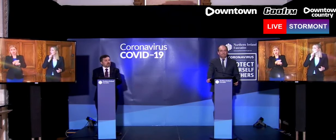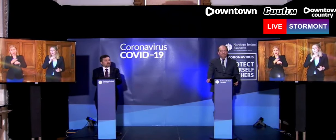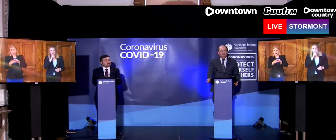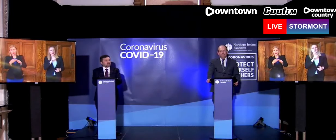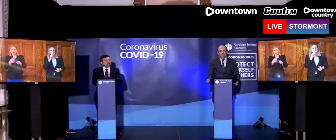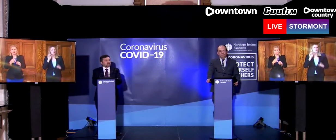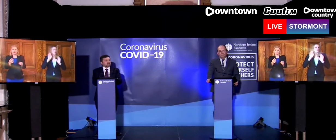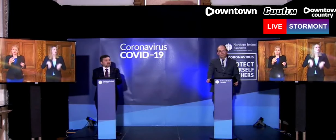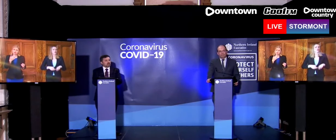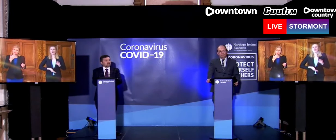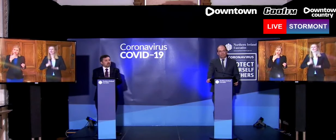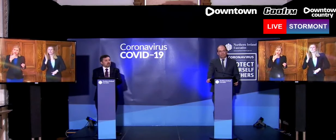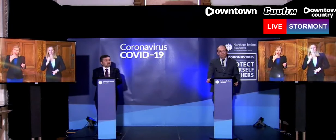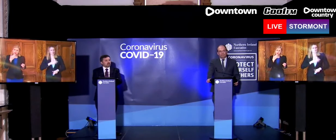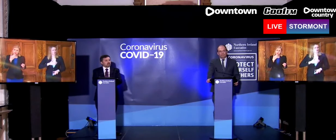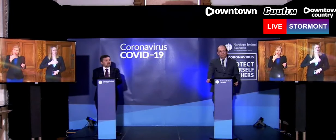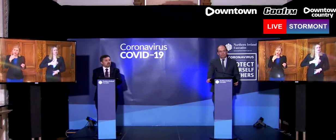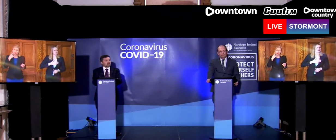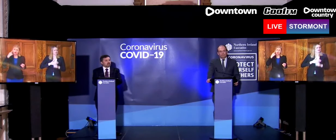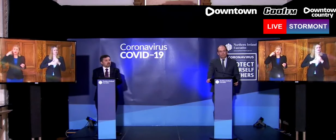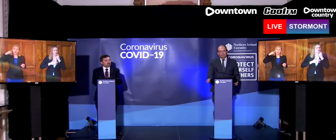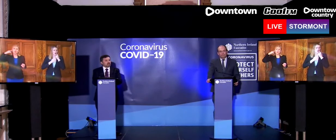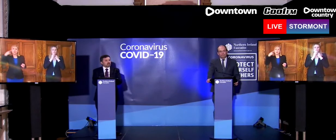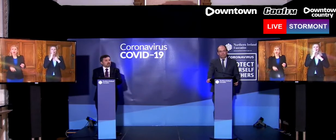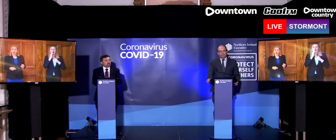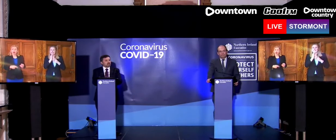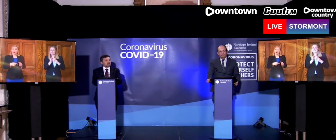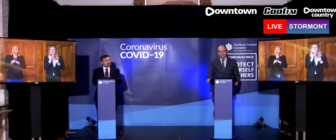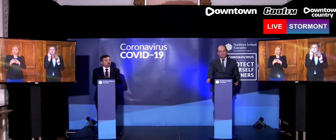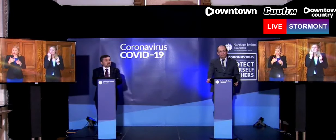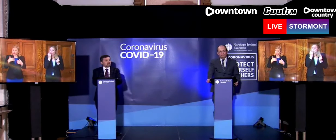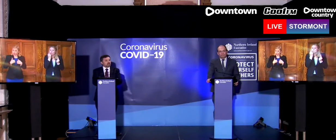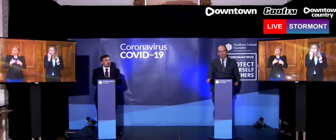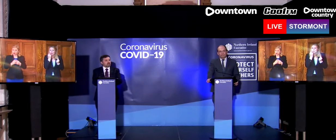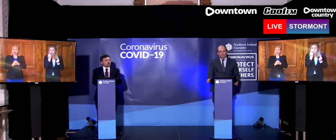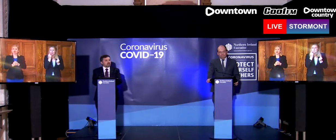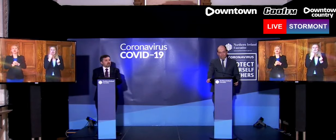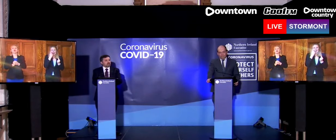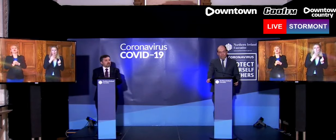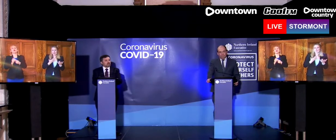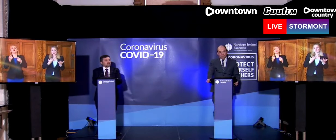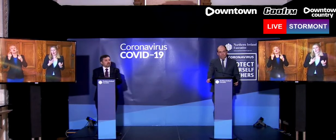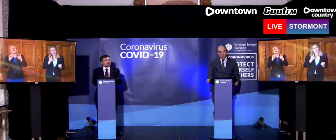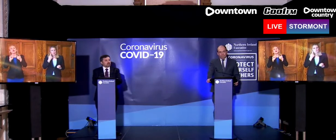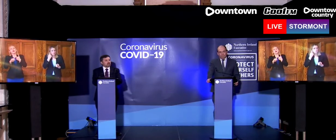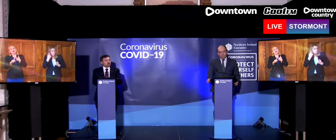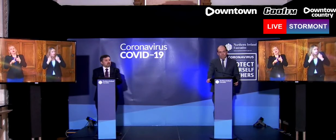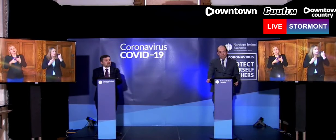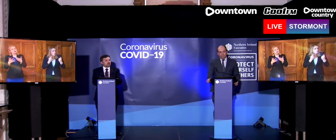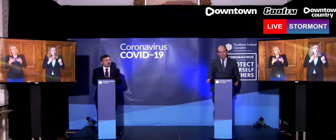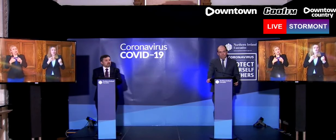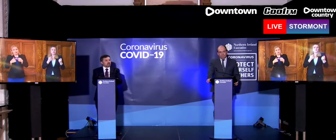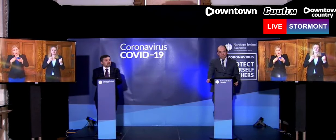the rules? So what I'm asking is, is it too soon to start talking about some kind of an exit strategy